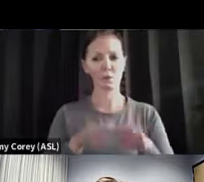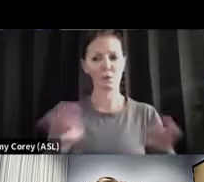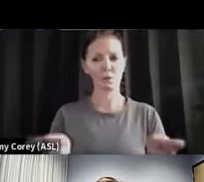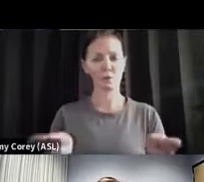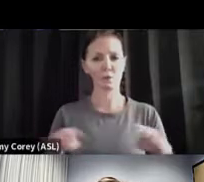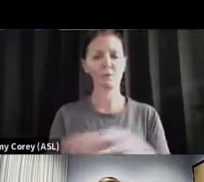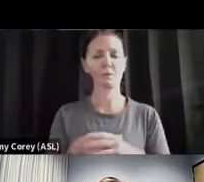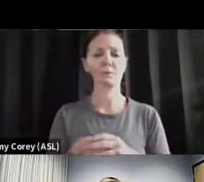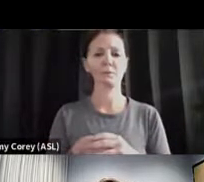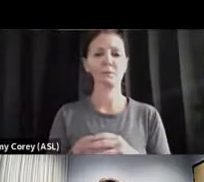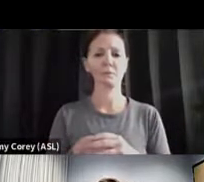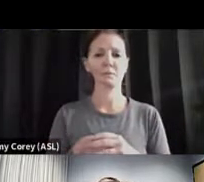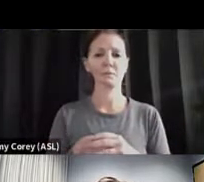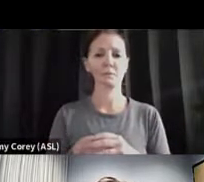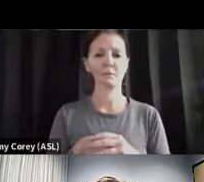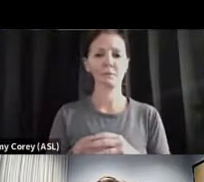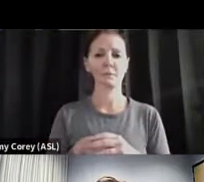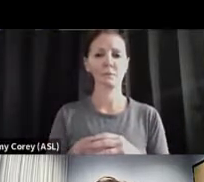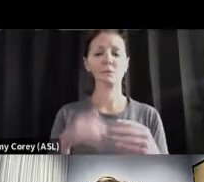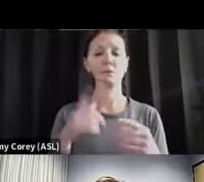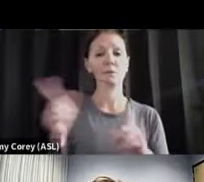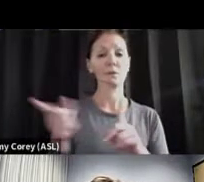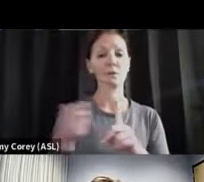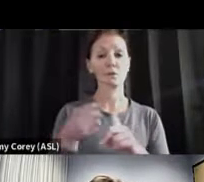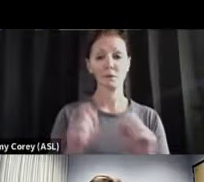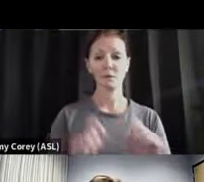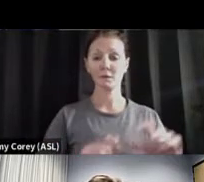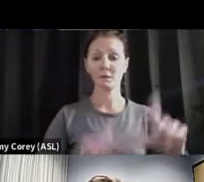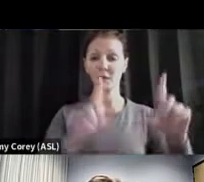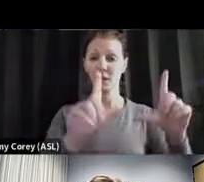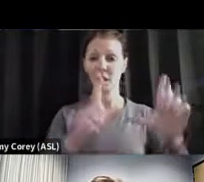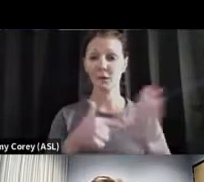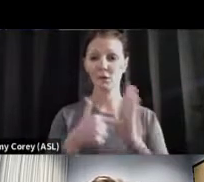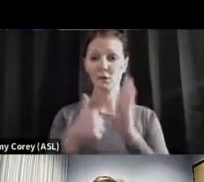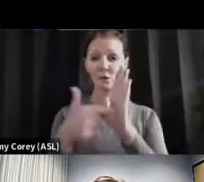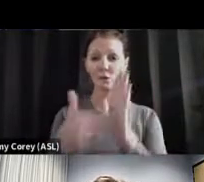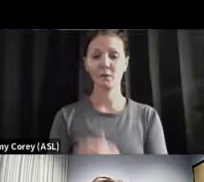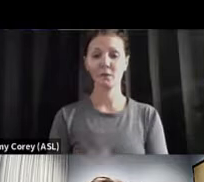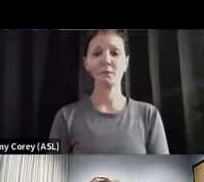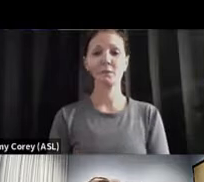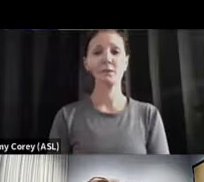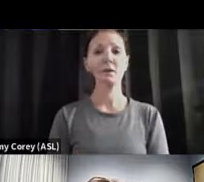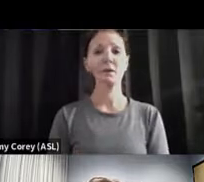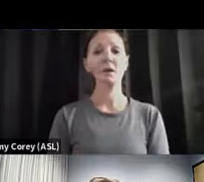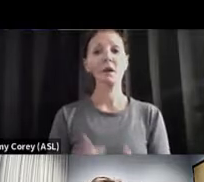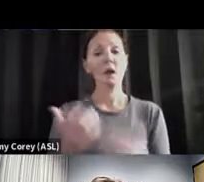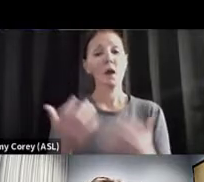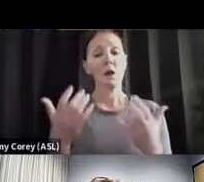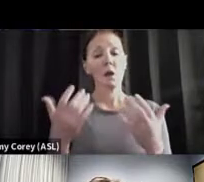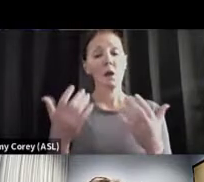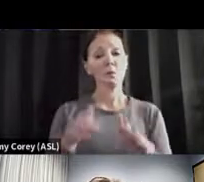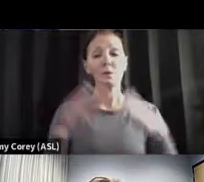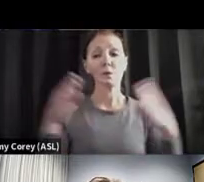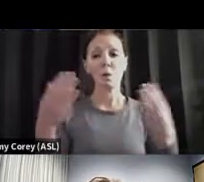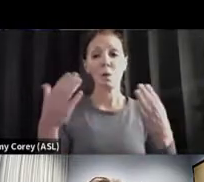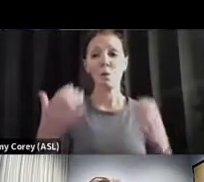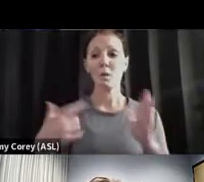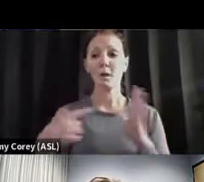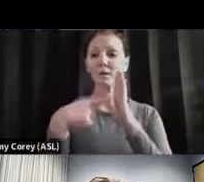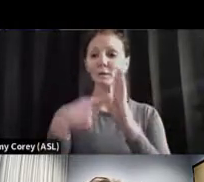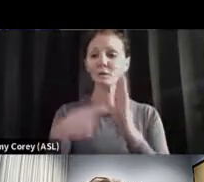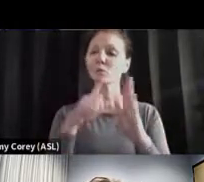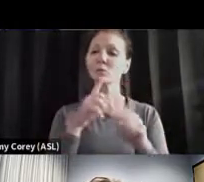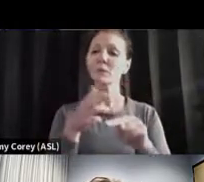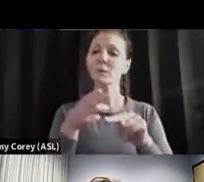begin with my first slide here. What I'd like to do is review very briefly